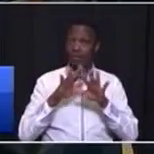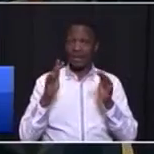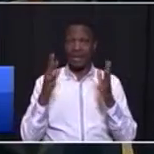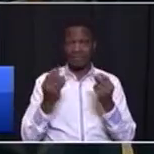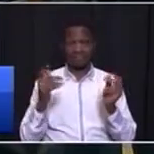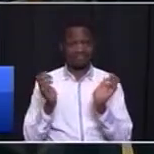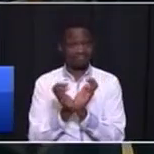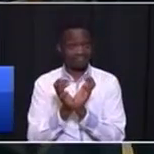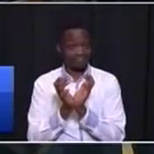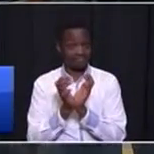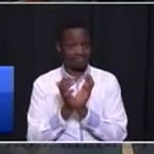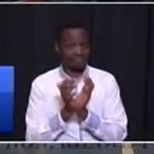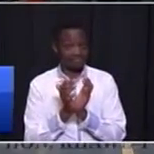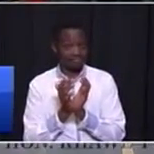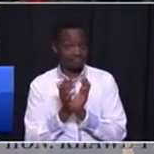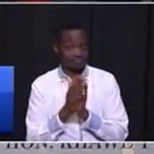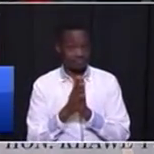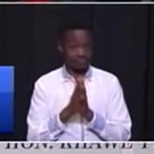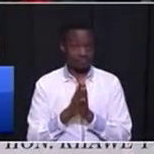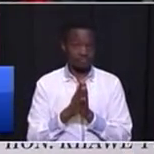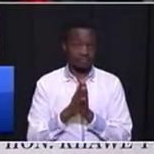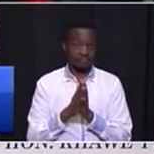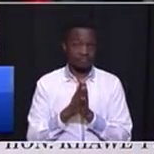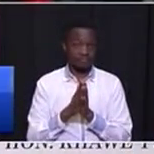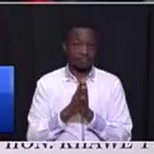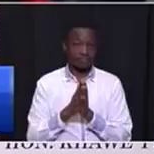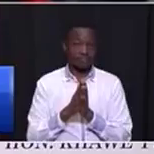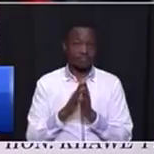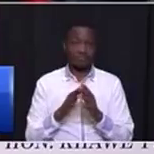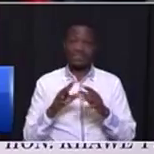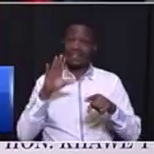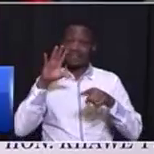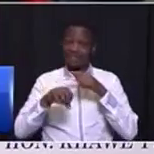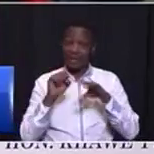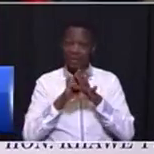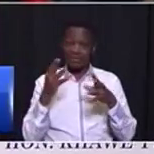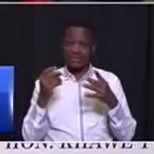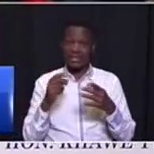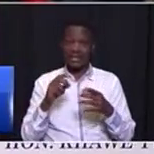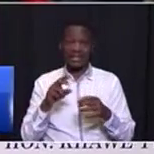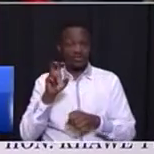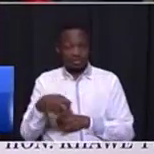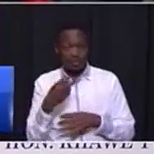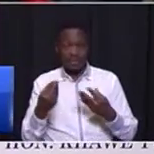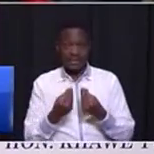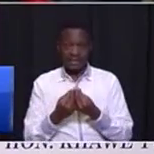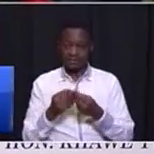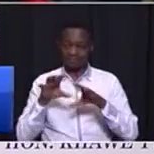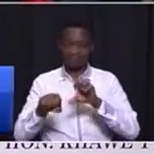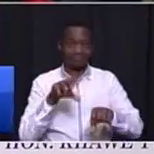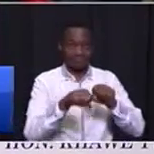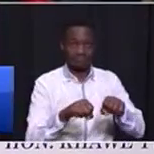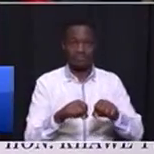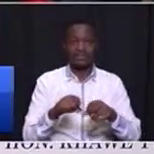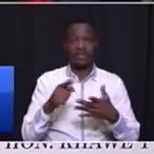and counterfeit goods to the value of 151 million have been recovered.